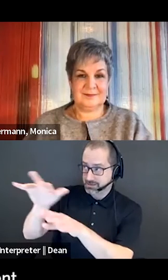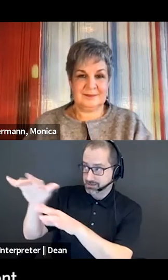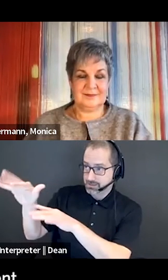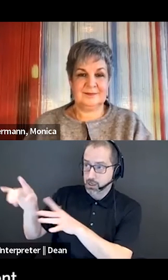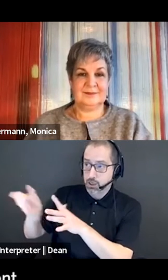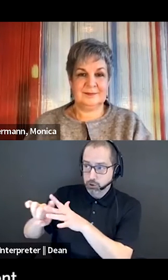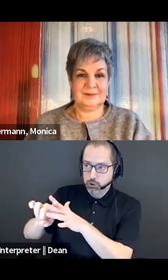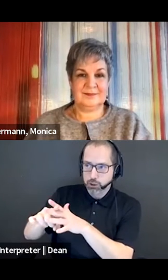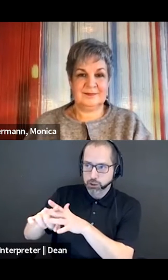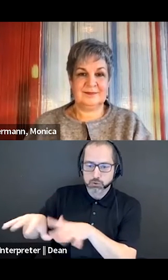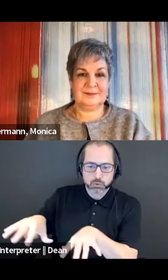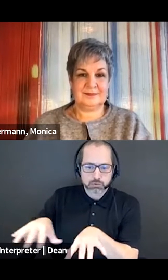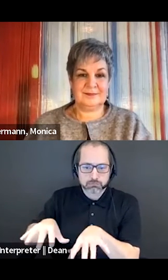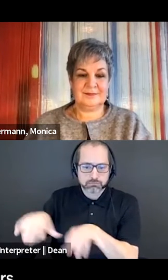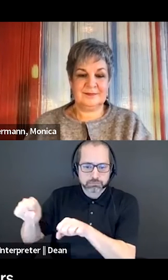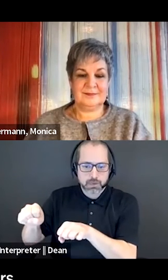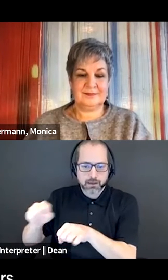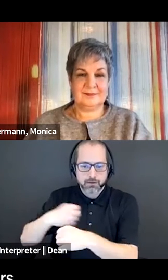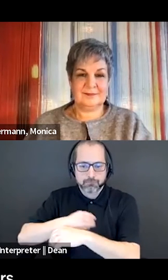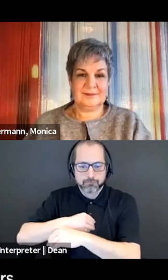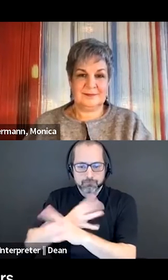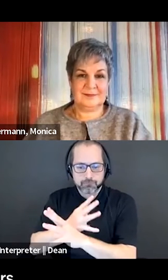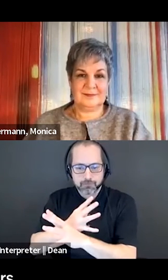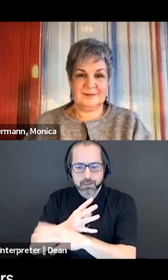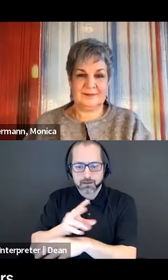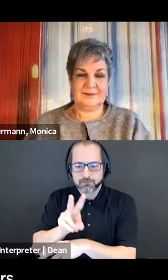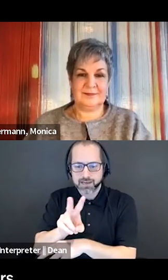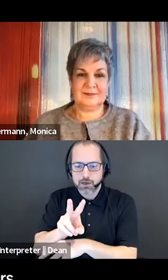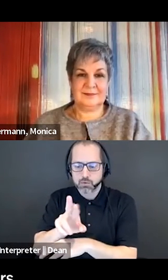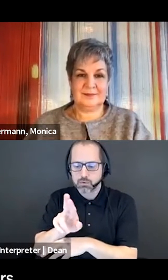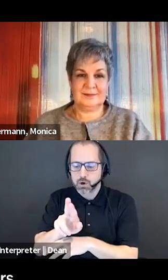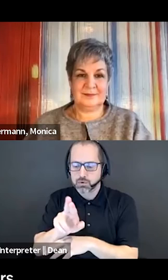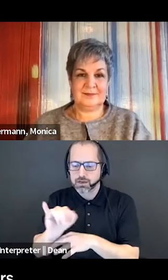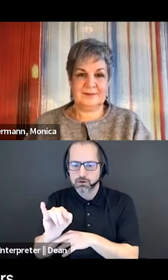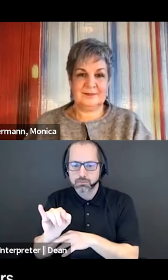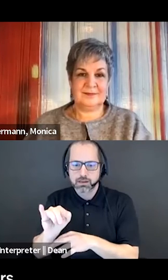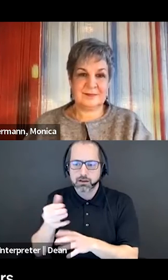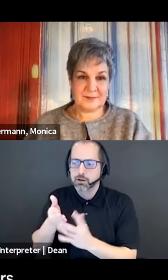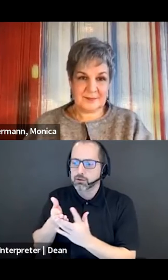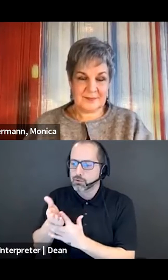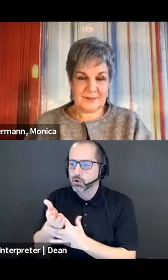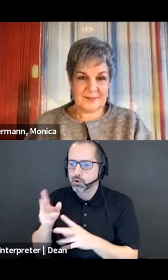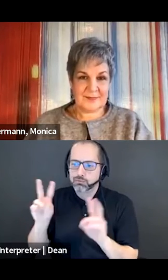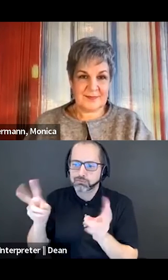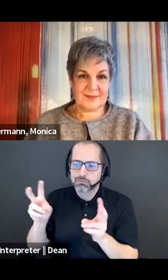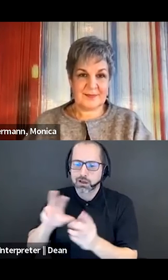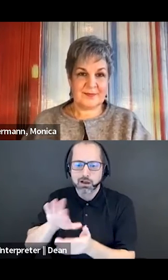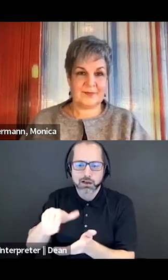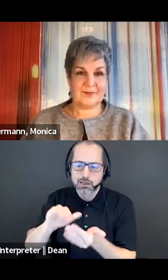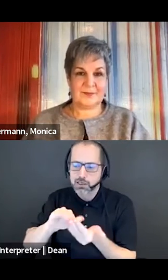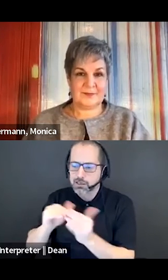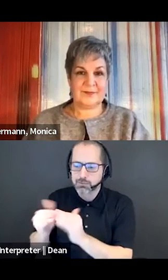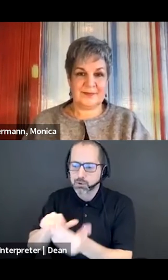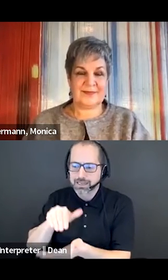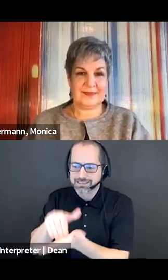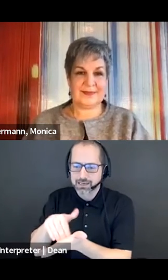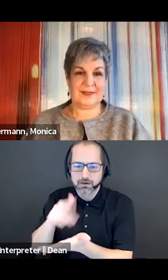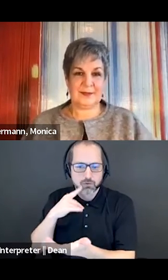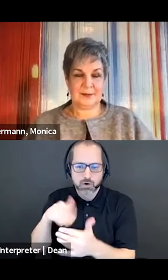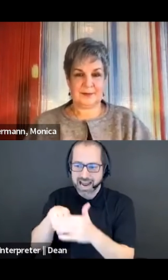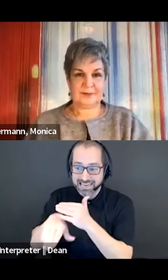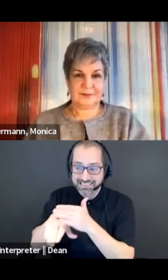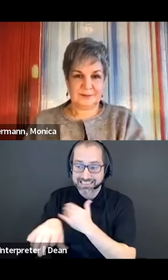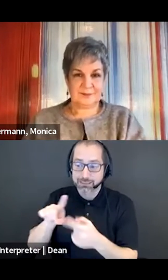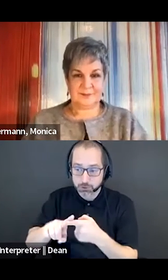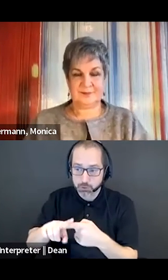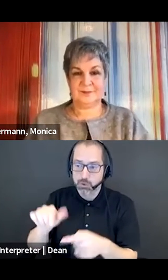interpretation services, through things like community centers, so that you can have access to ASL interpreters in real time, at